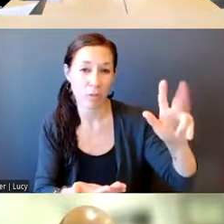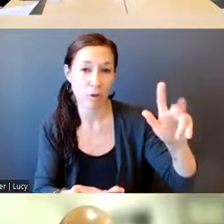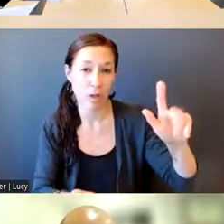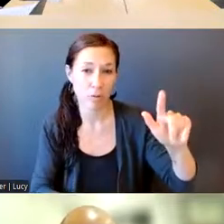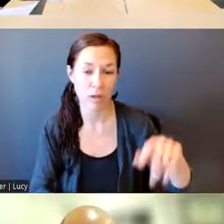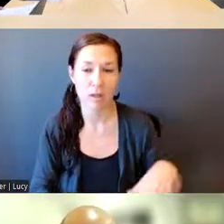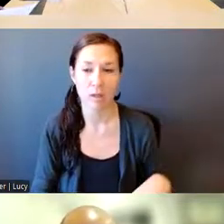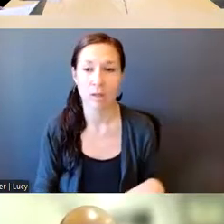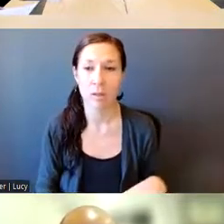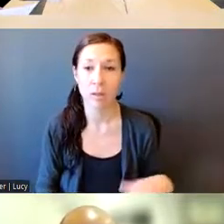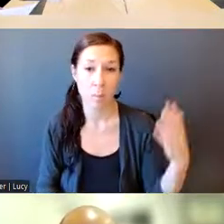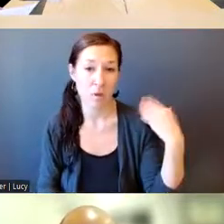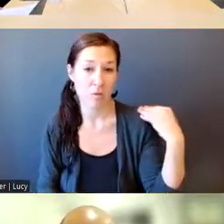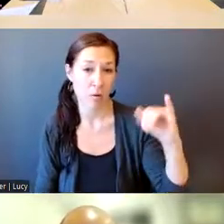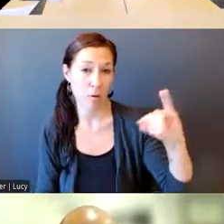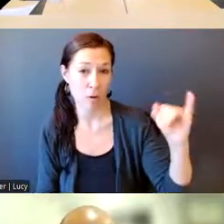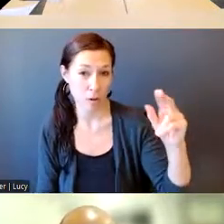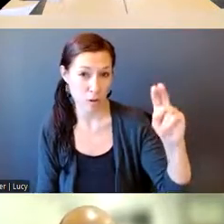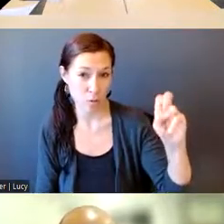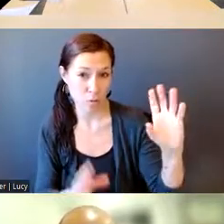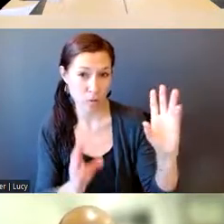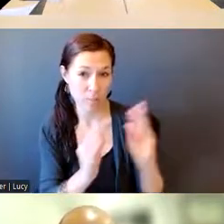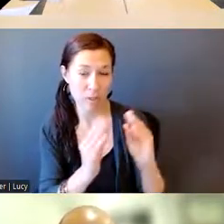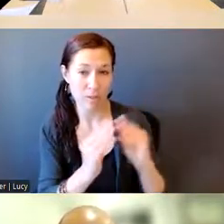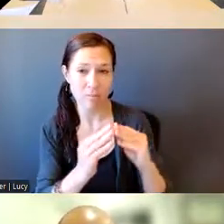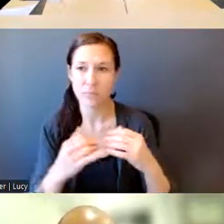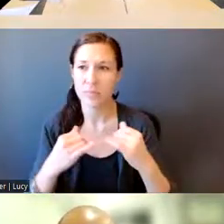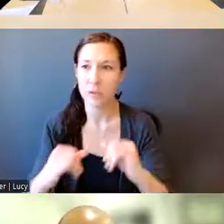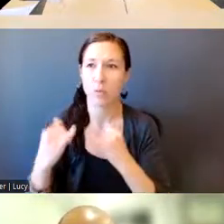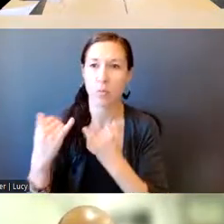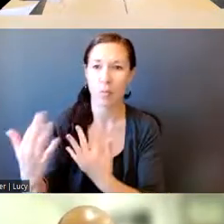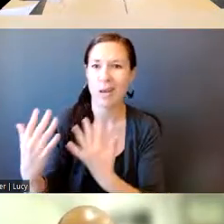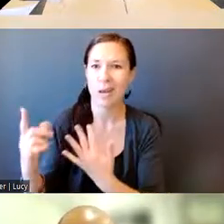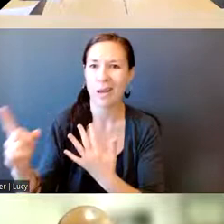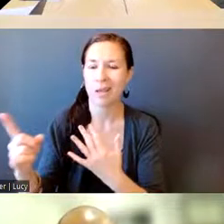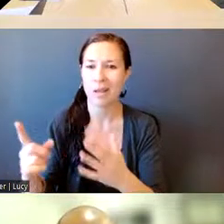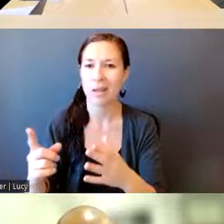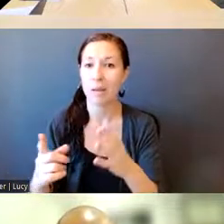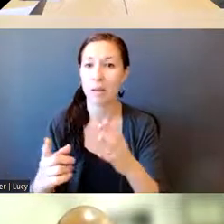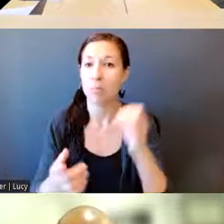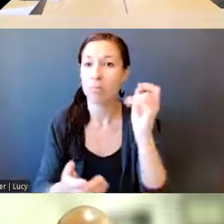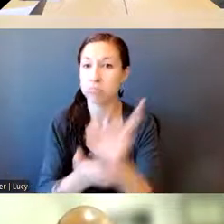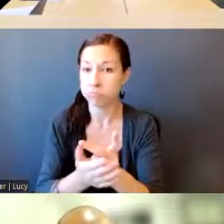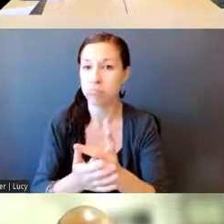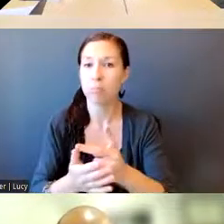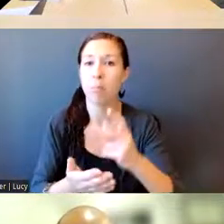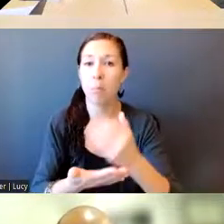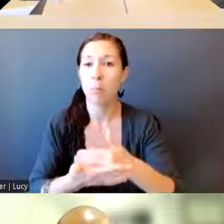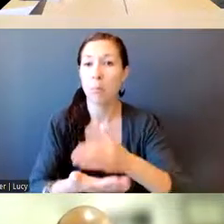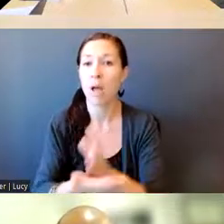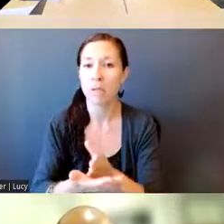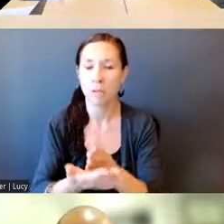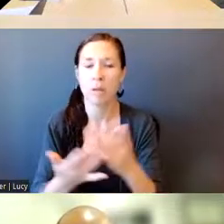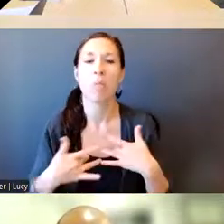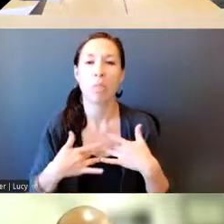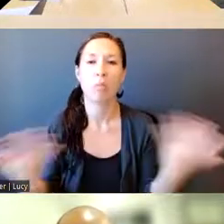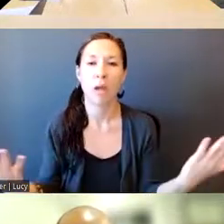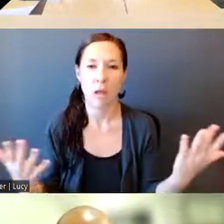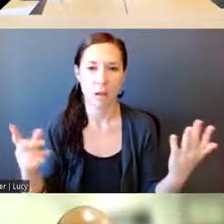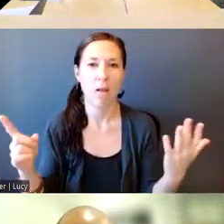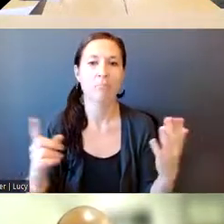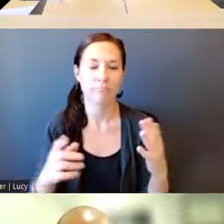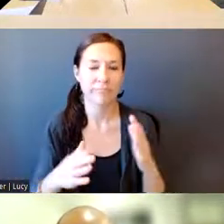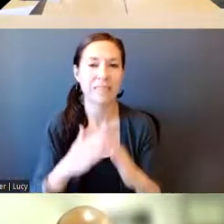met in June, we were still waiting for the budget to be finalized. We're happy to report that the budget was finalized. And